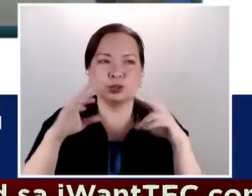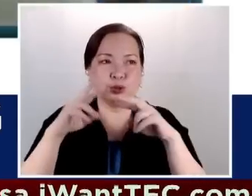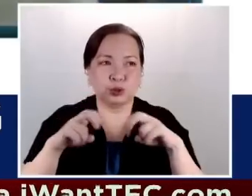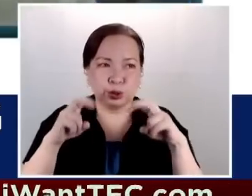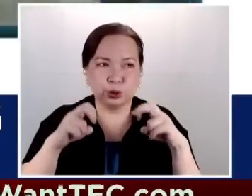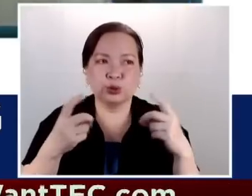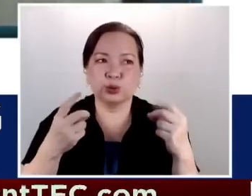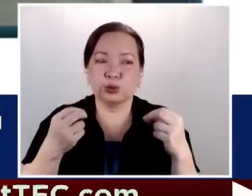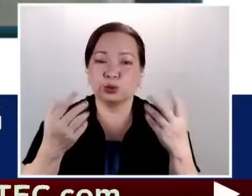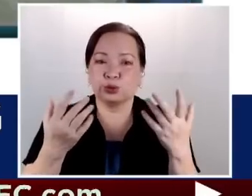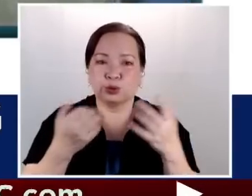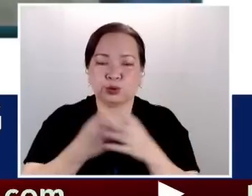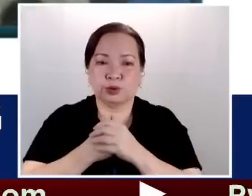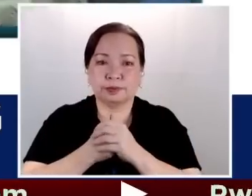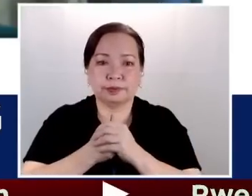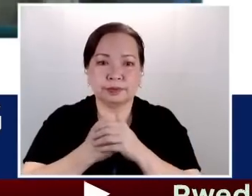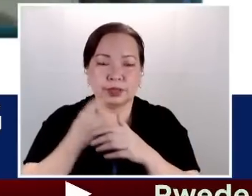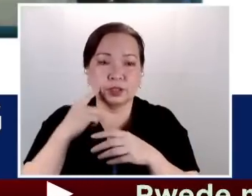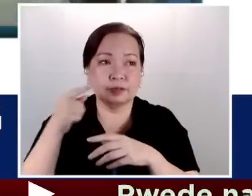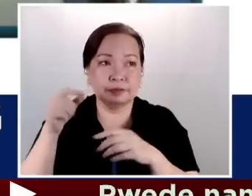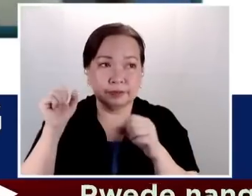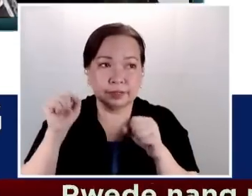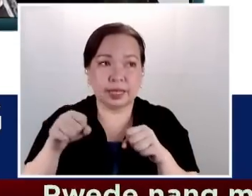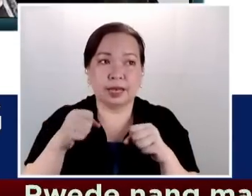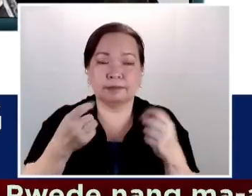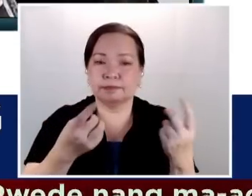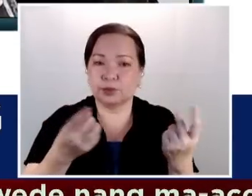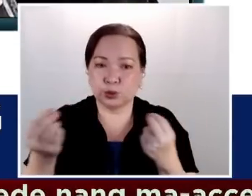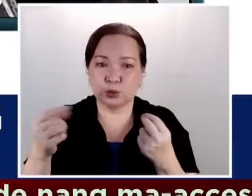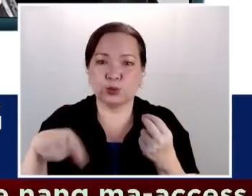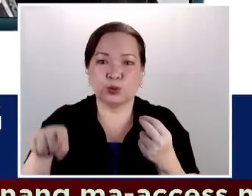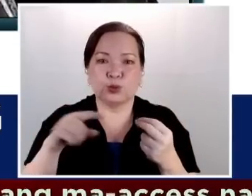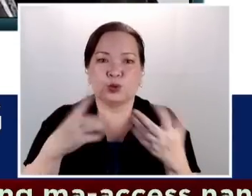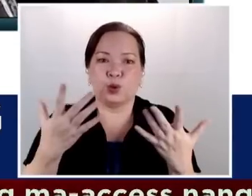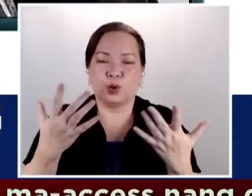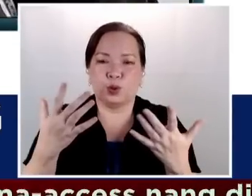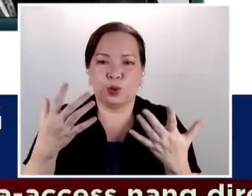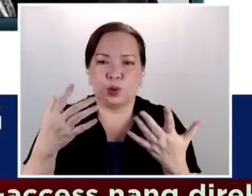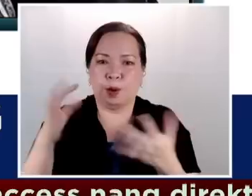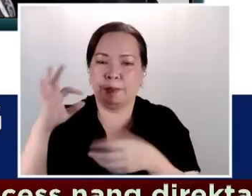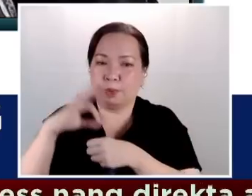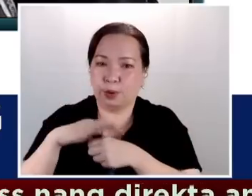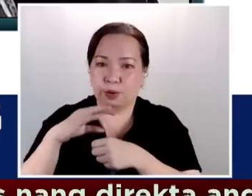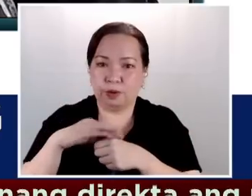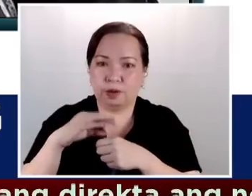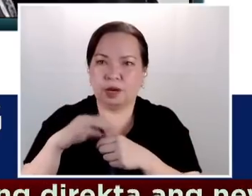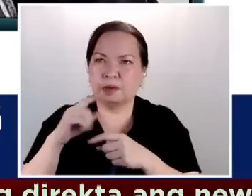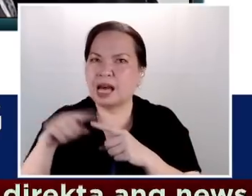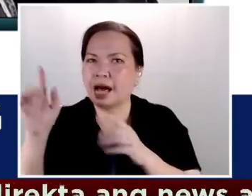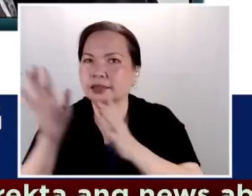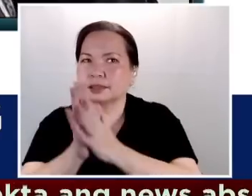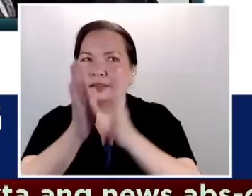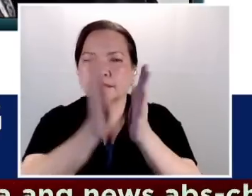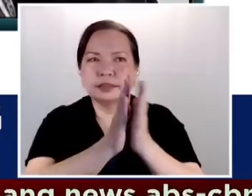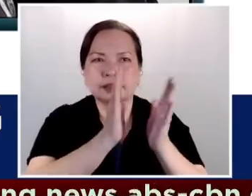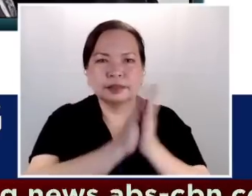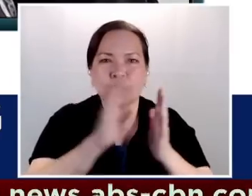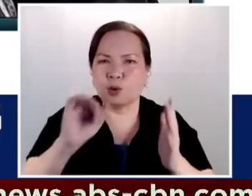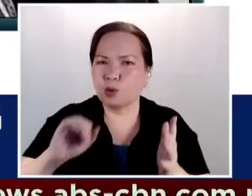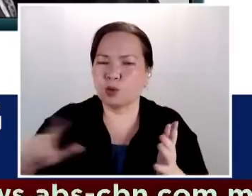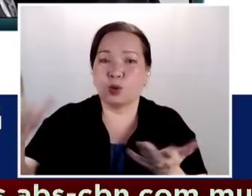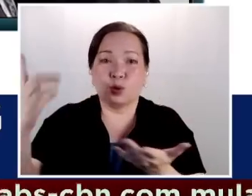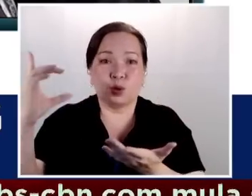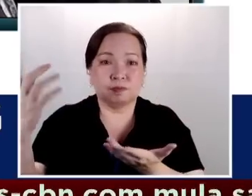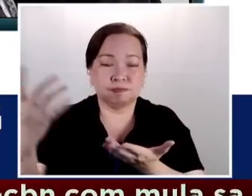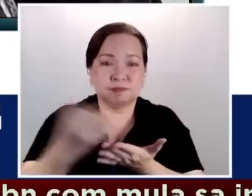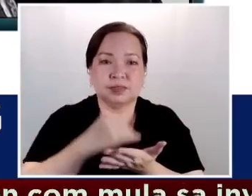Because for you to be able to implement a program, you need to get all the important data. The